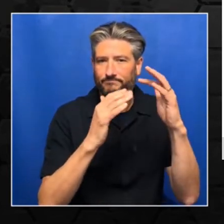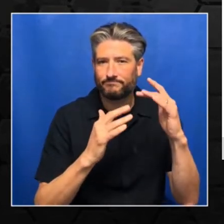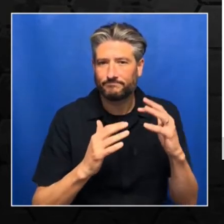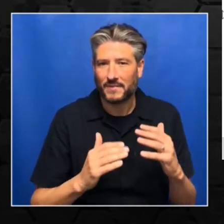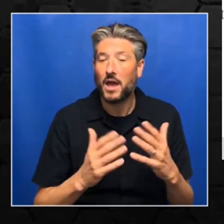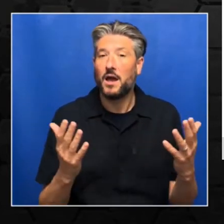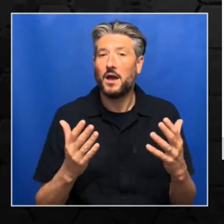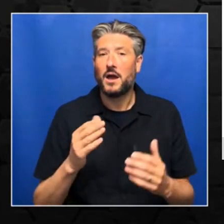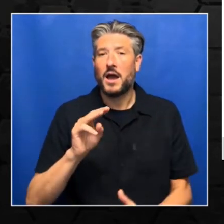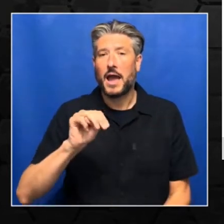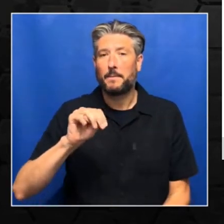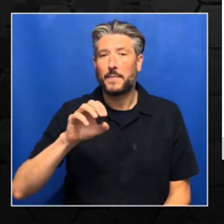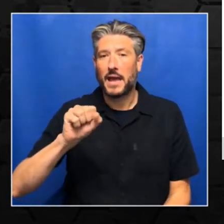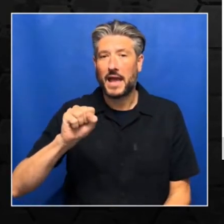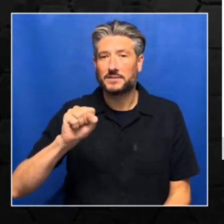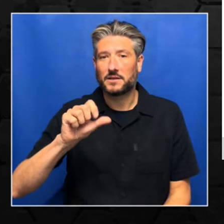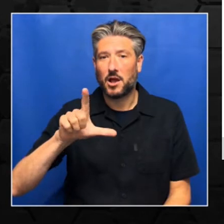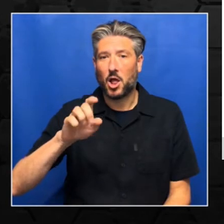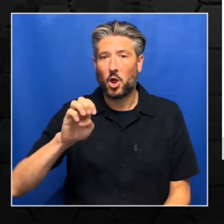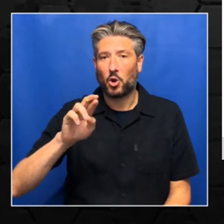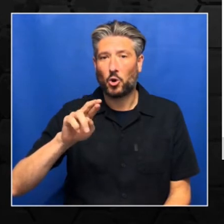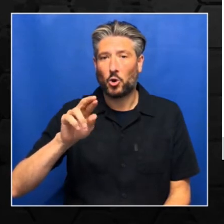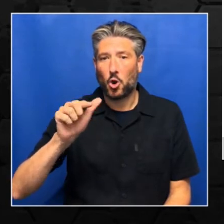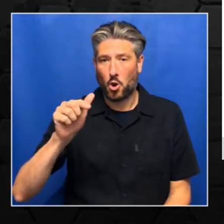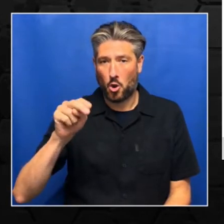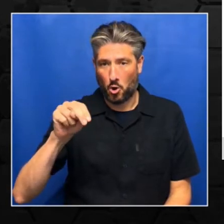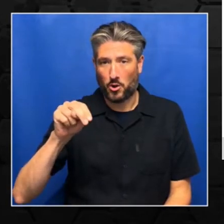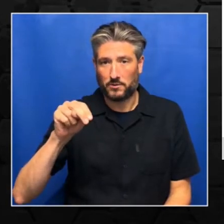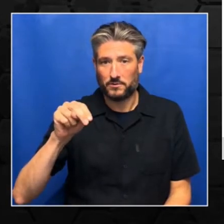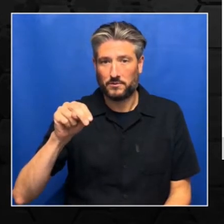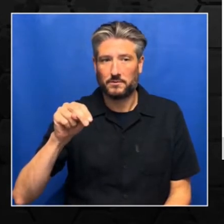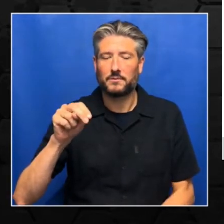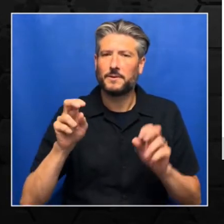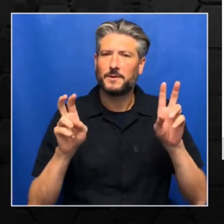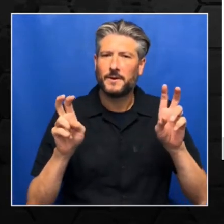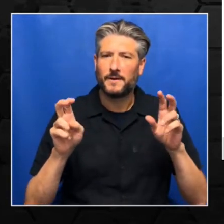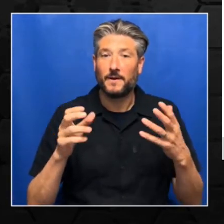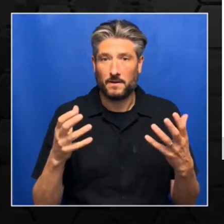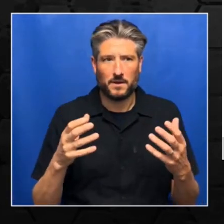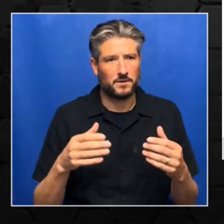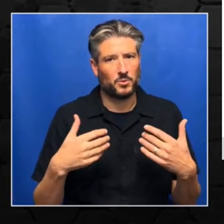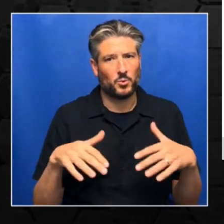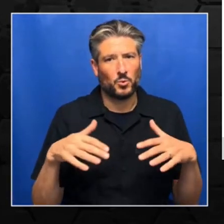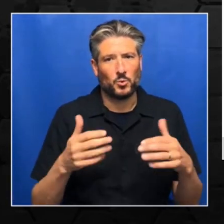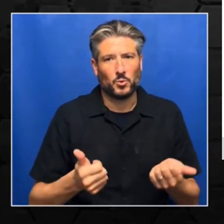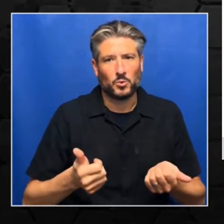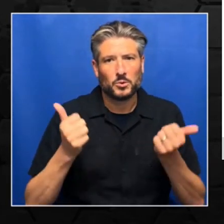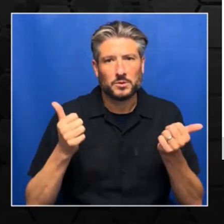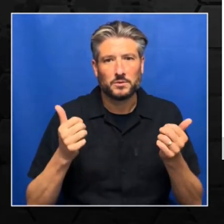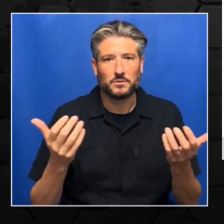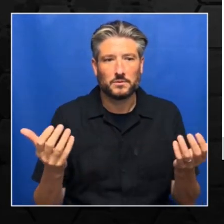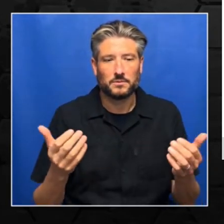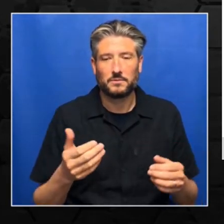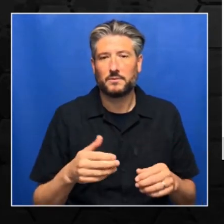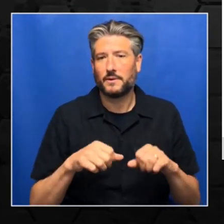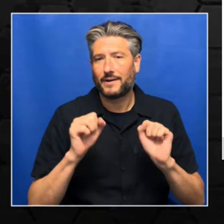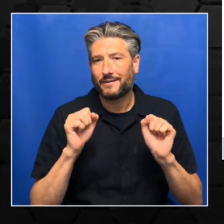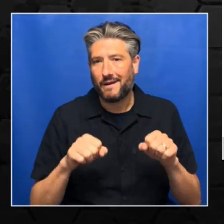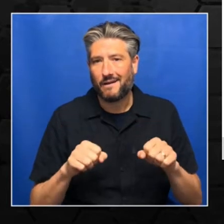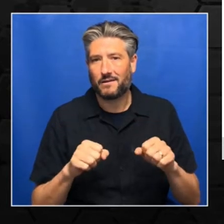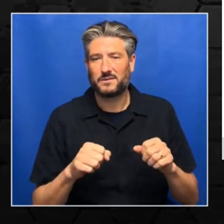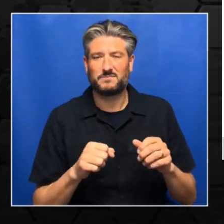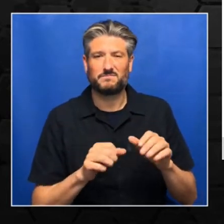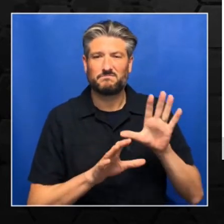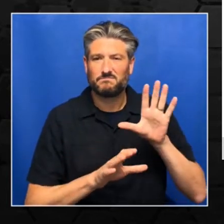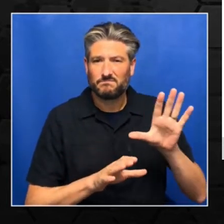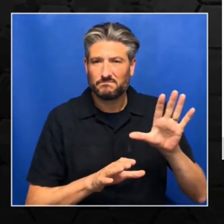it has built in Sandbox. So the big advantage of this is that you don't have to take the headache of downloading PyTorch or